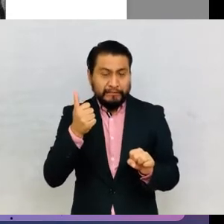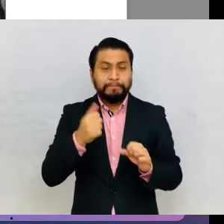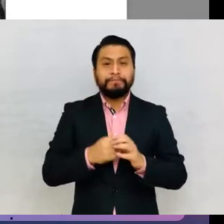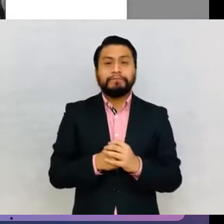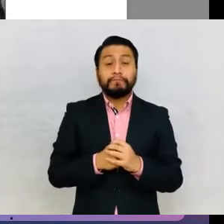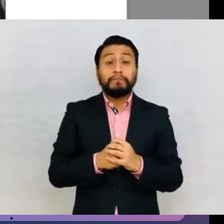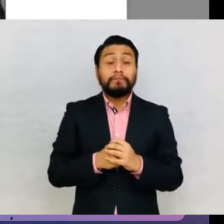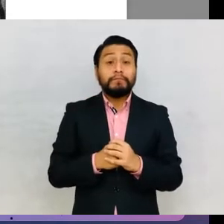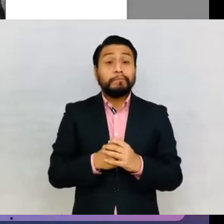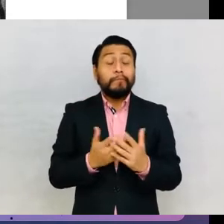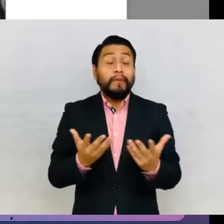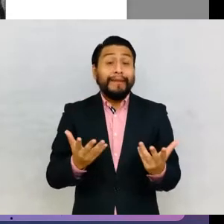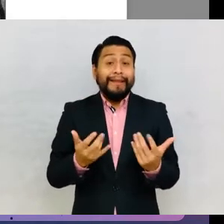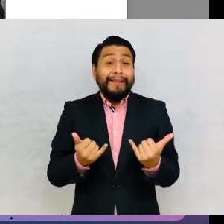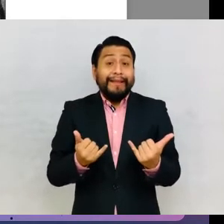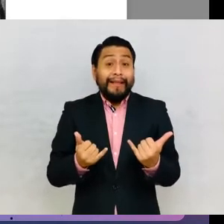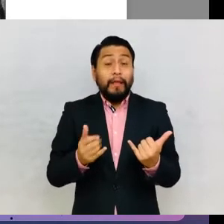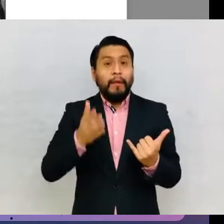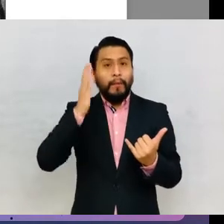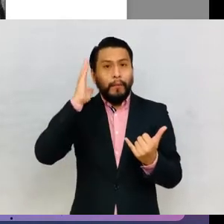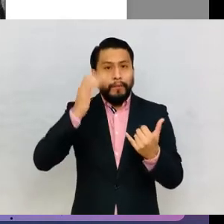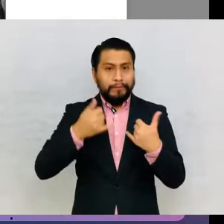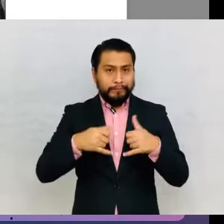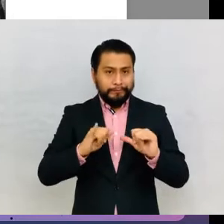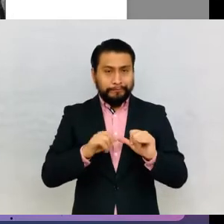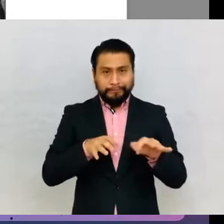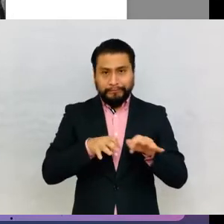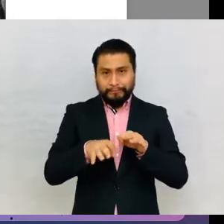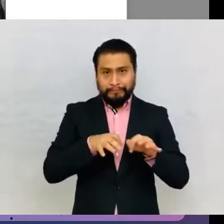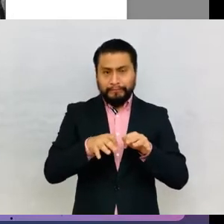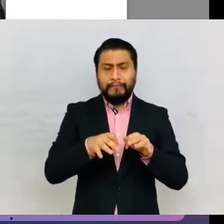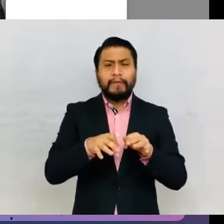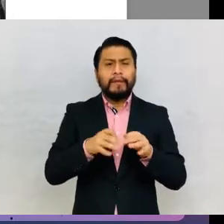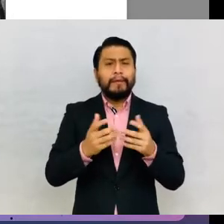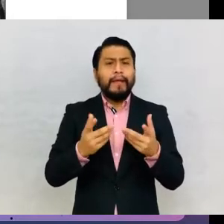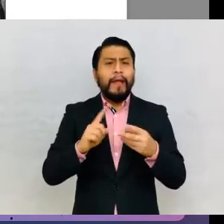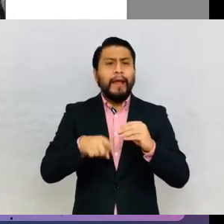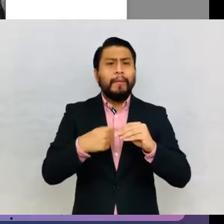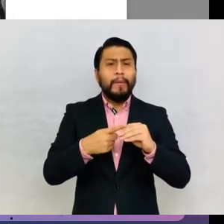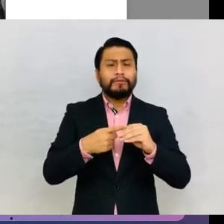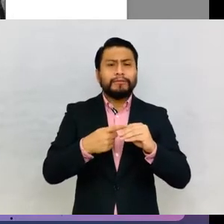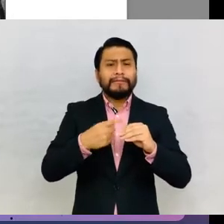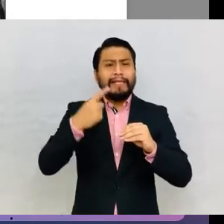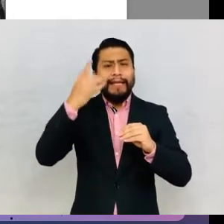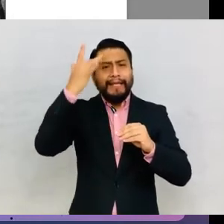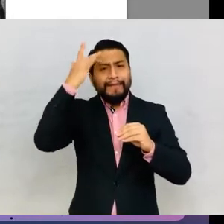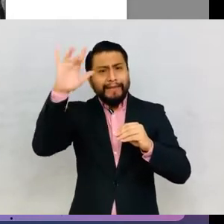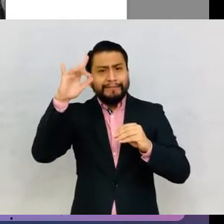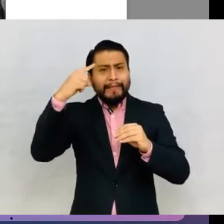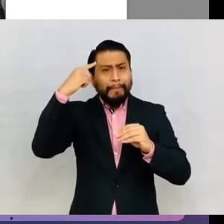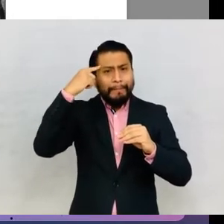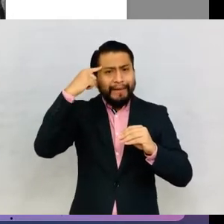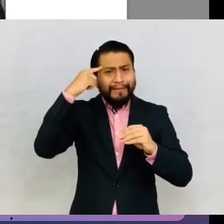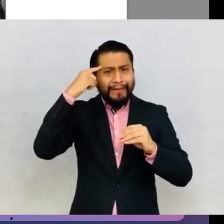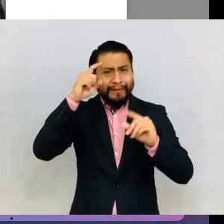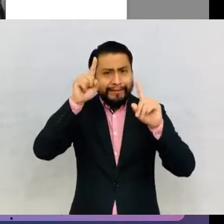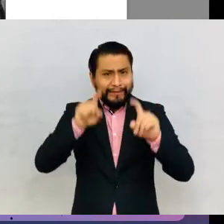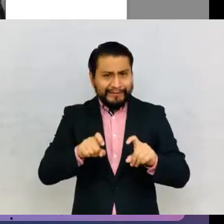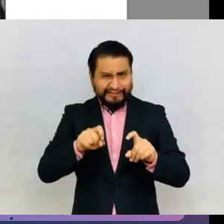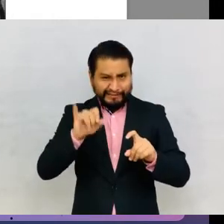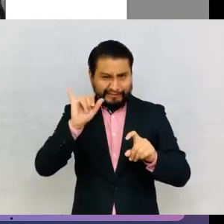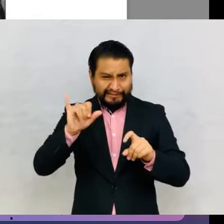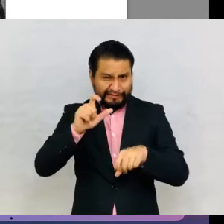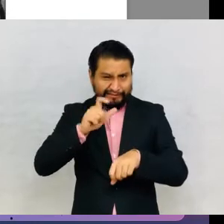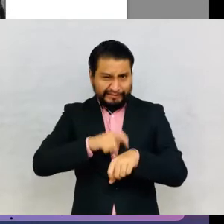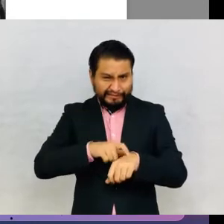Well, now we are going to go on to the intelligence tests or mental tests, as they were called at the